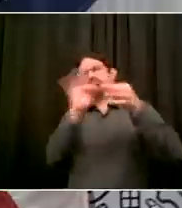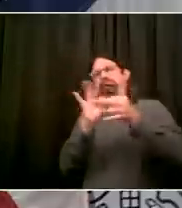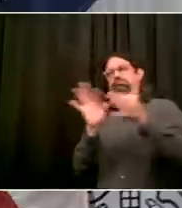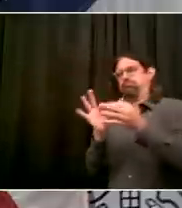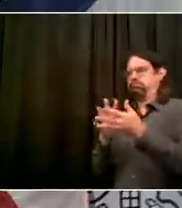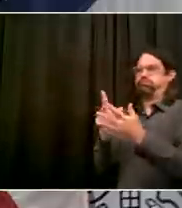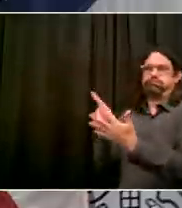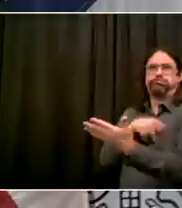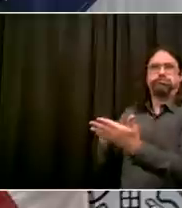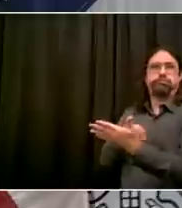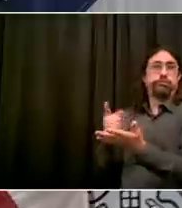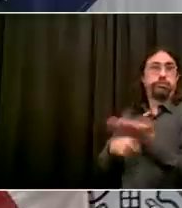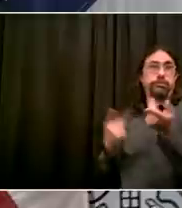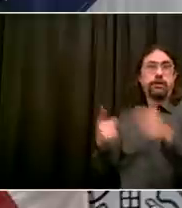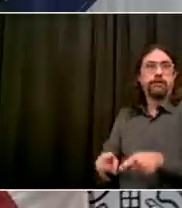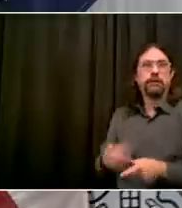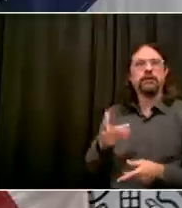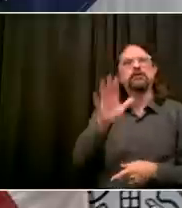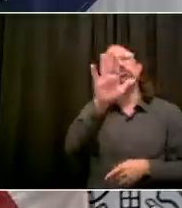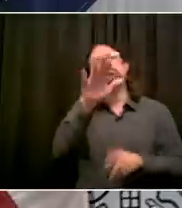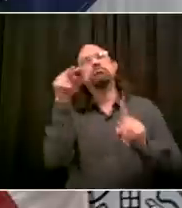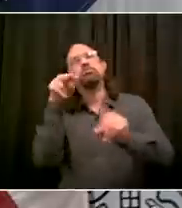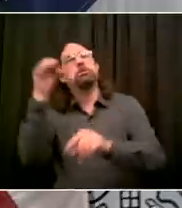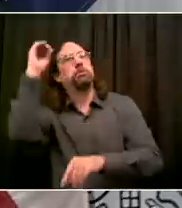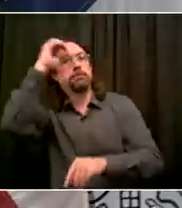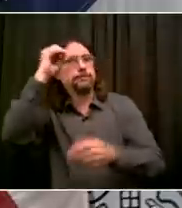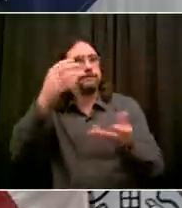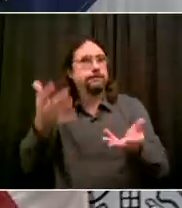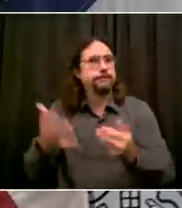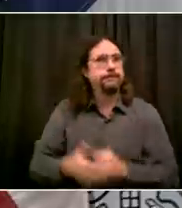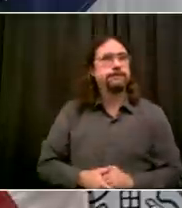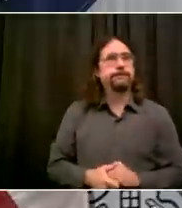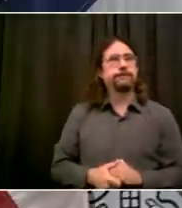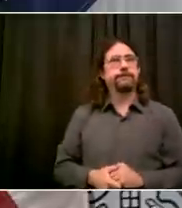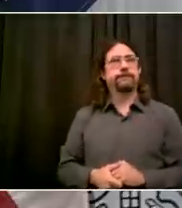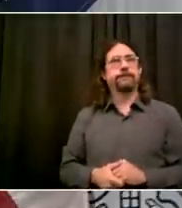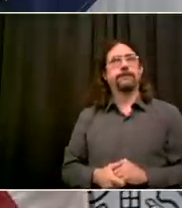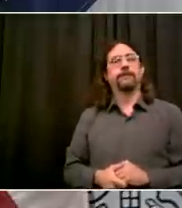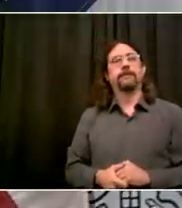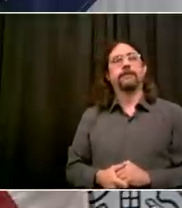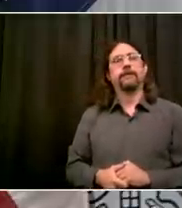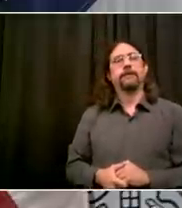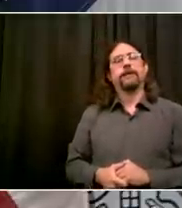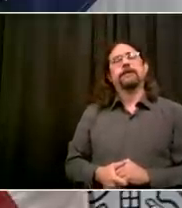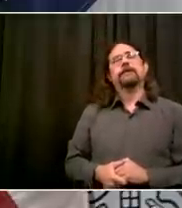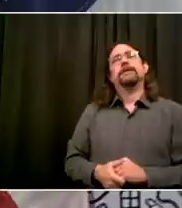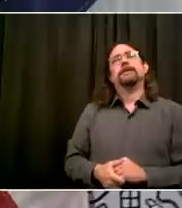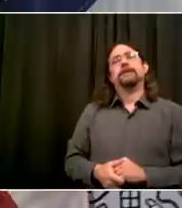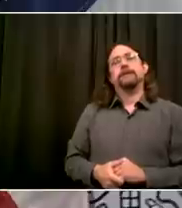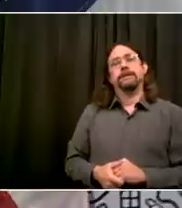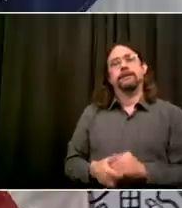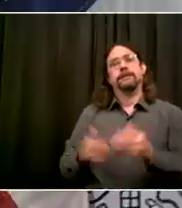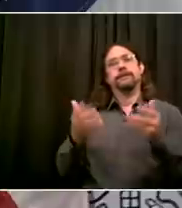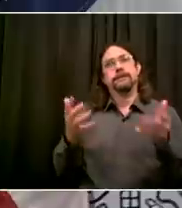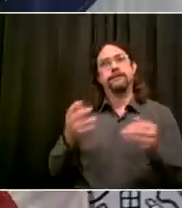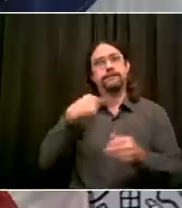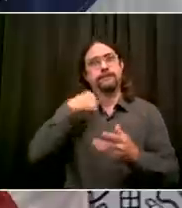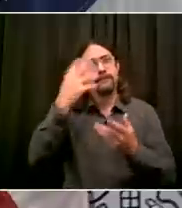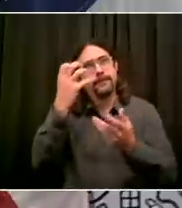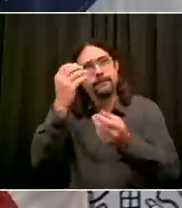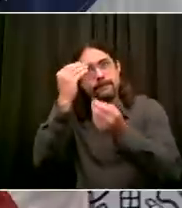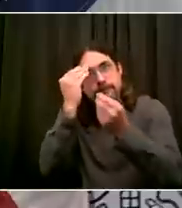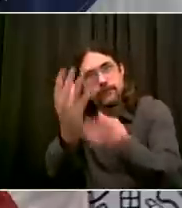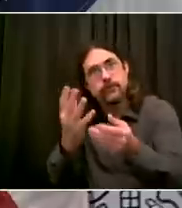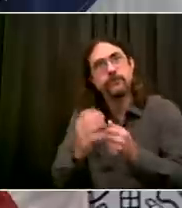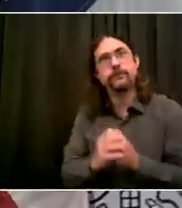have mayoral control of education and so many other key parts of the city government where we can make sure there's actually accountability and that we